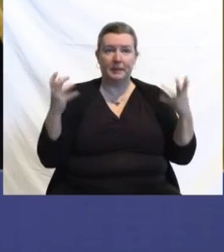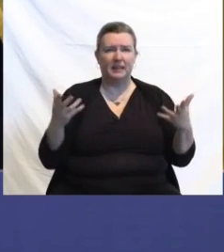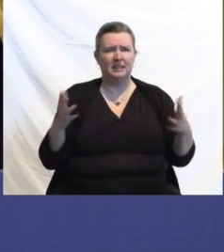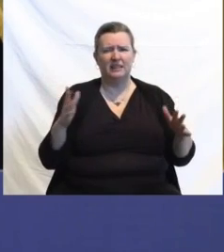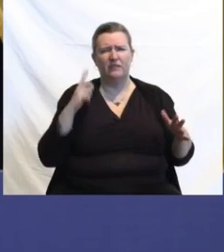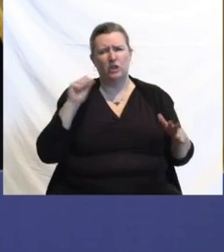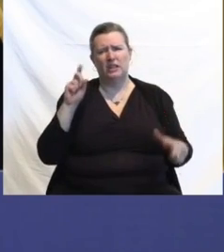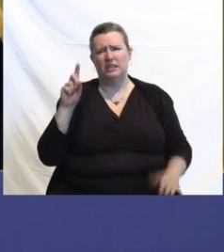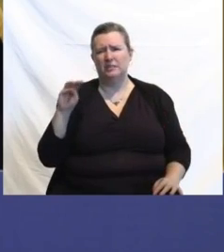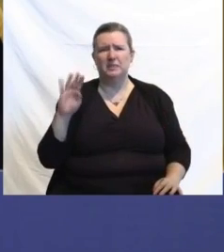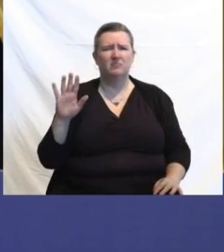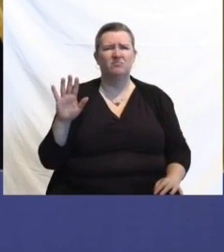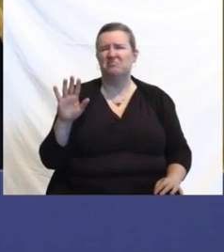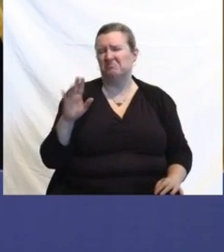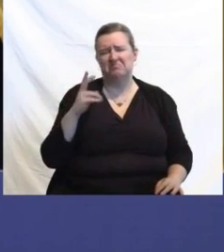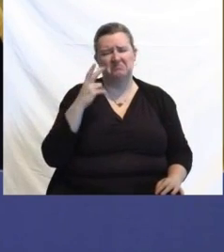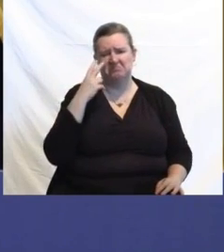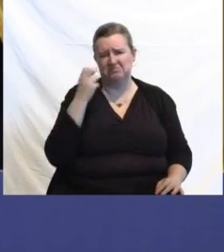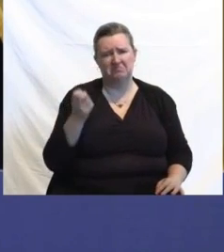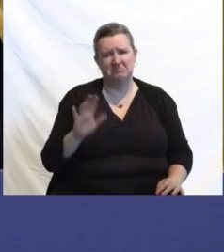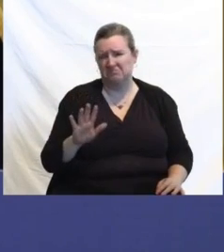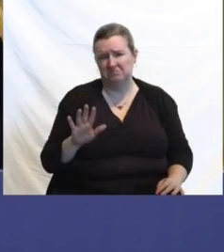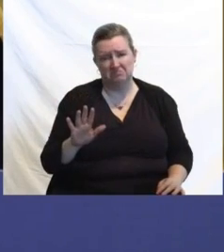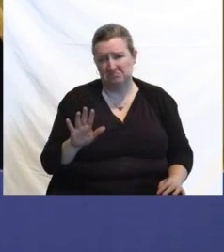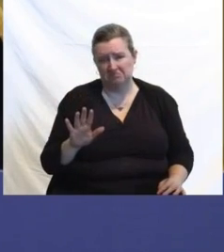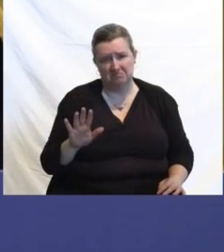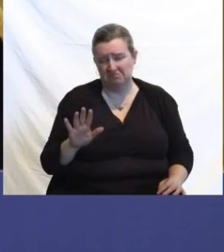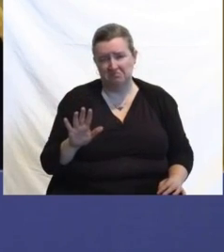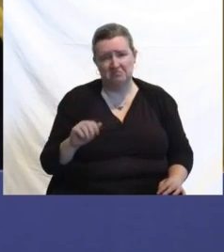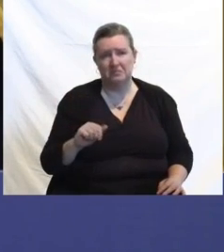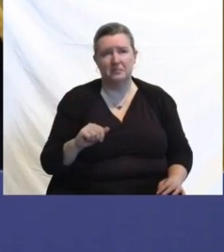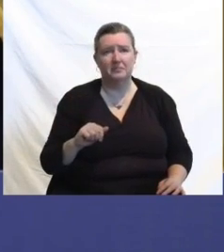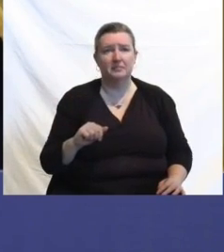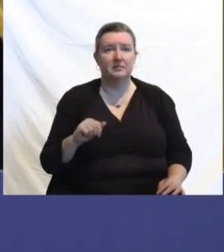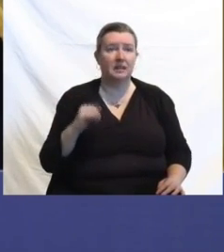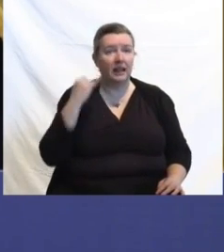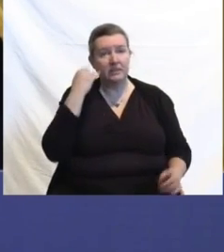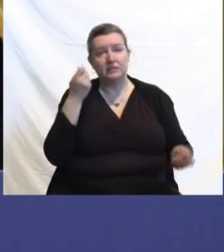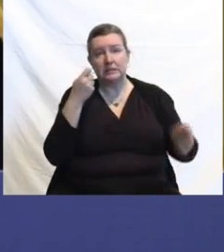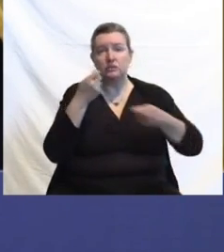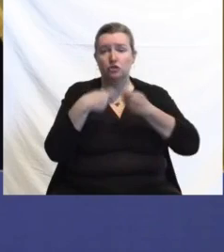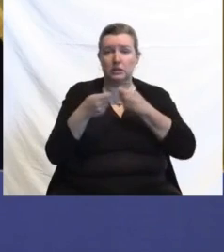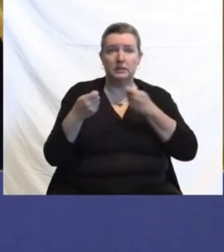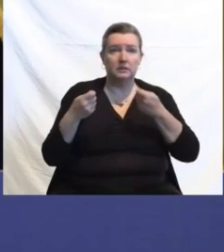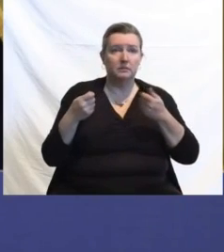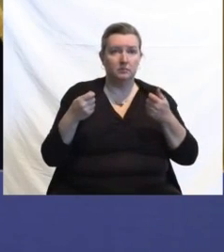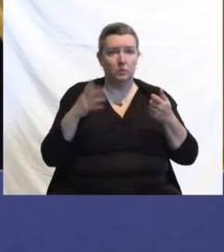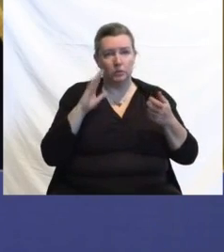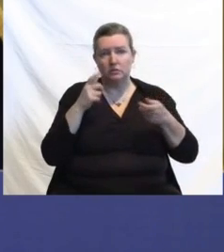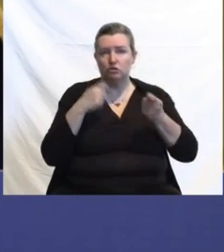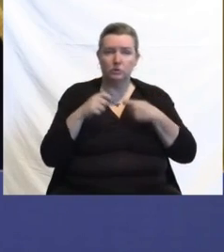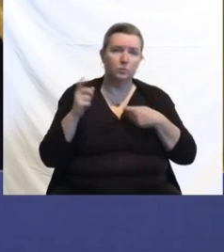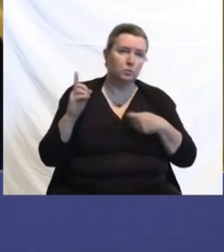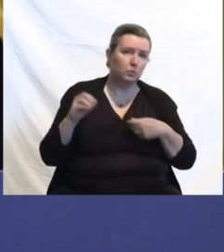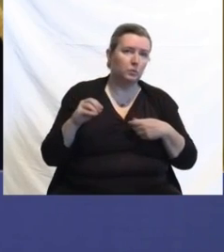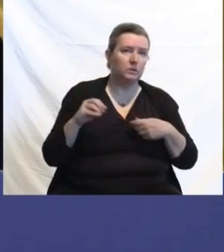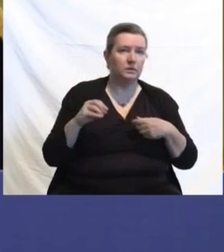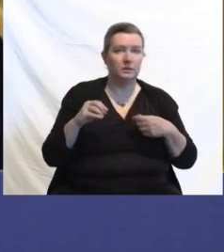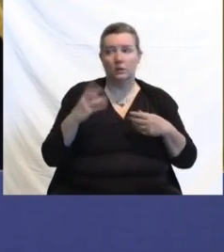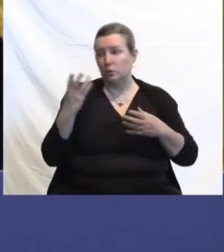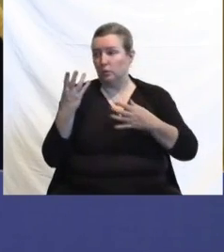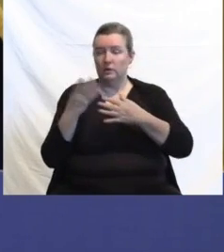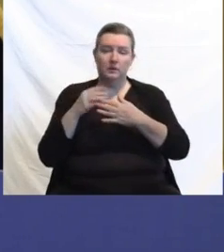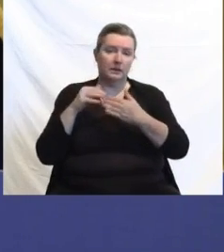administration or our team. I think as and when opportunities arise, we'll make those